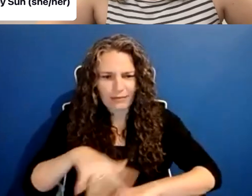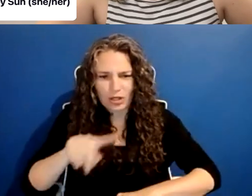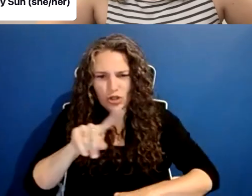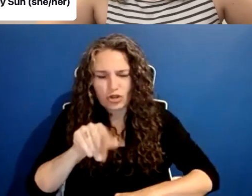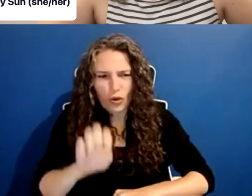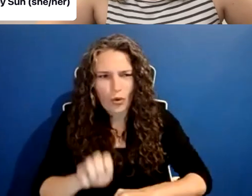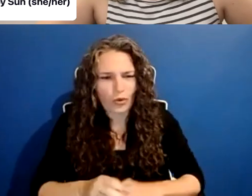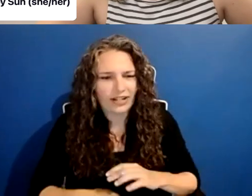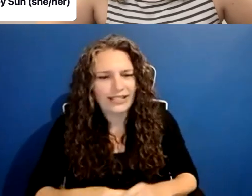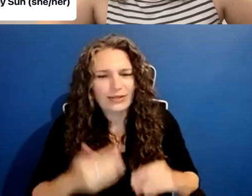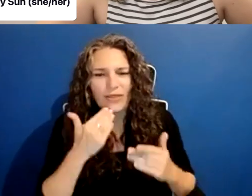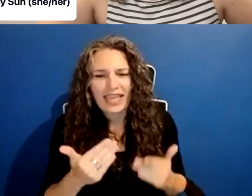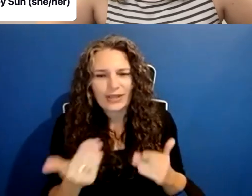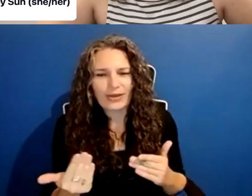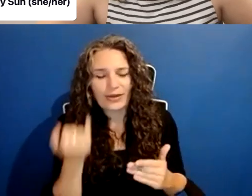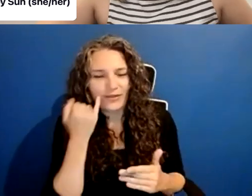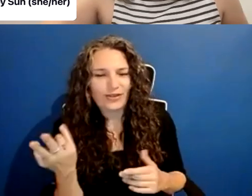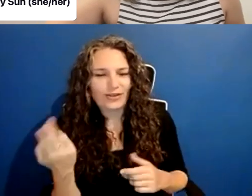thank you for being here again.